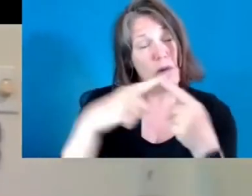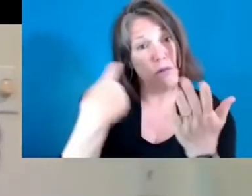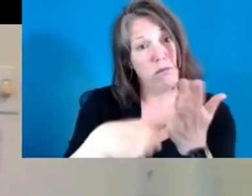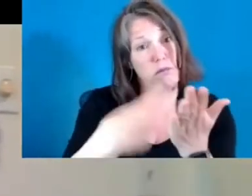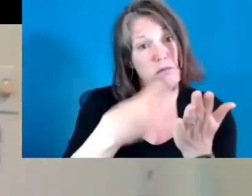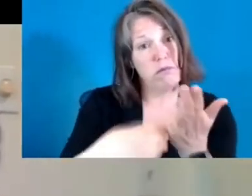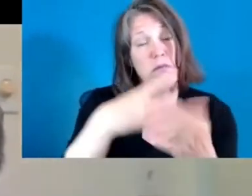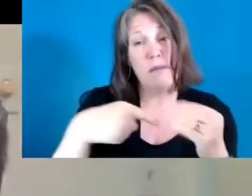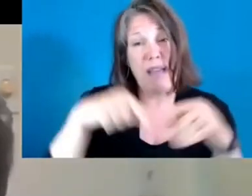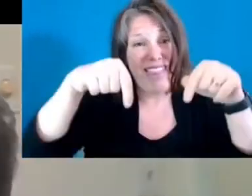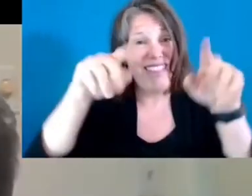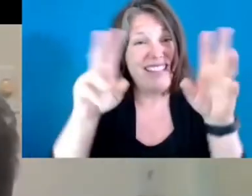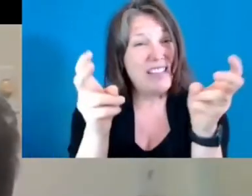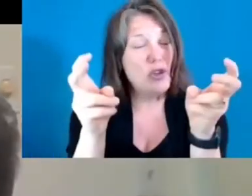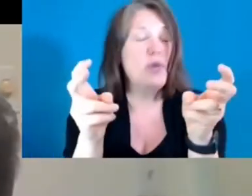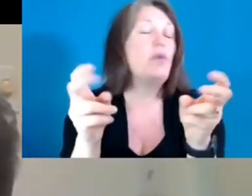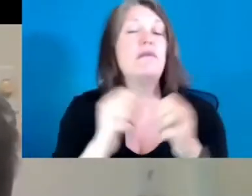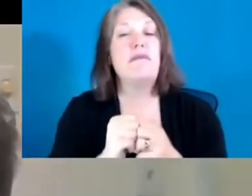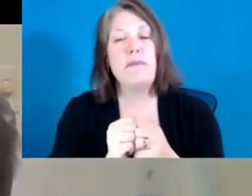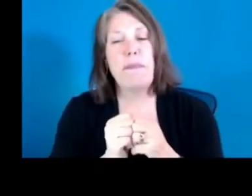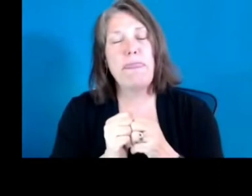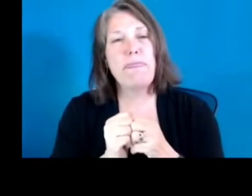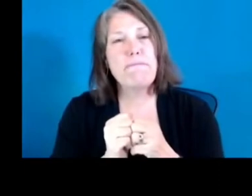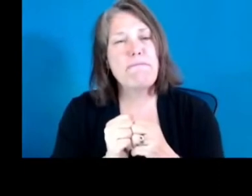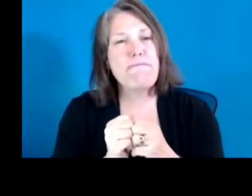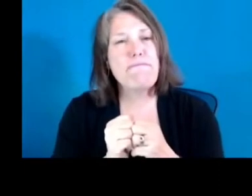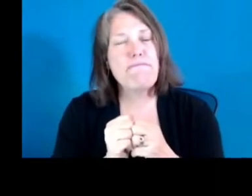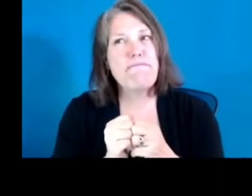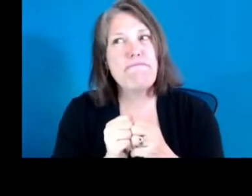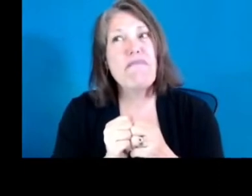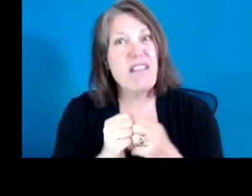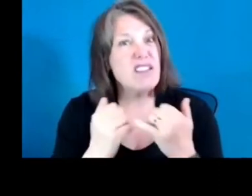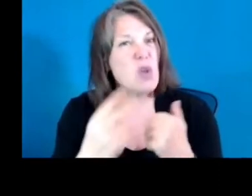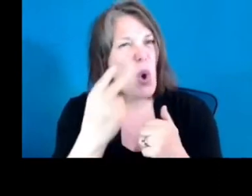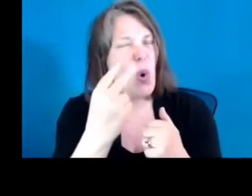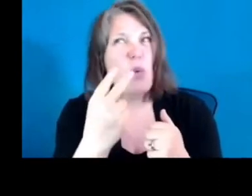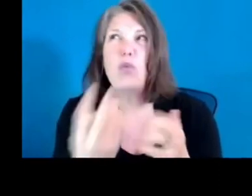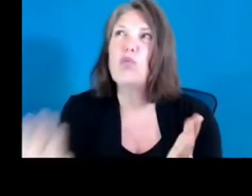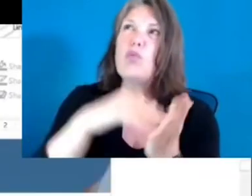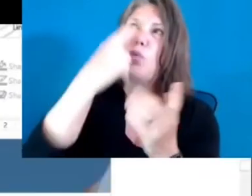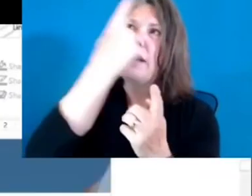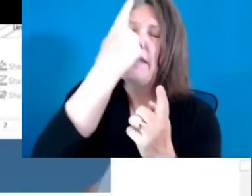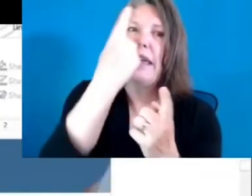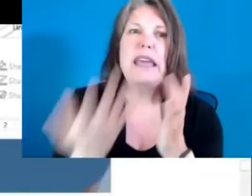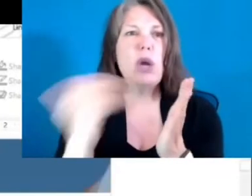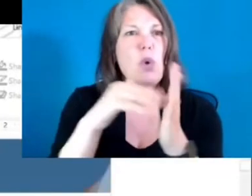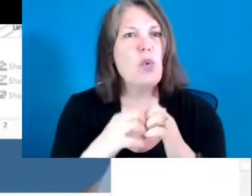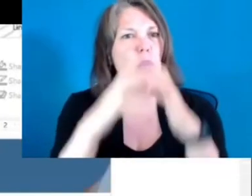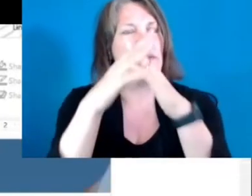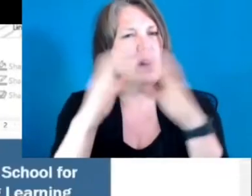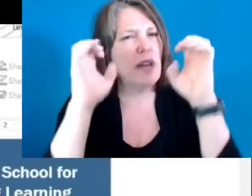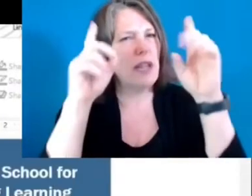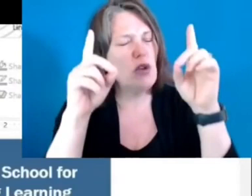rethink and restart education in ways that build back better. Some of you will recognize